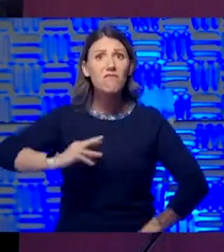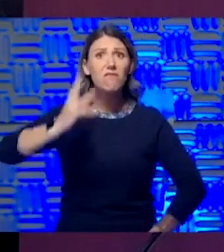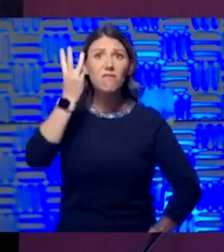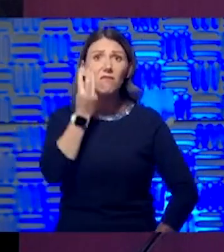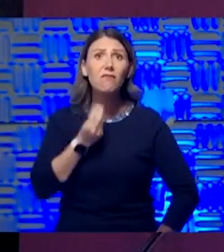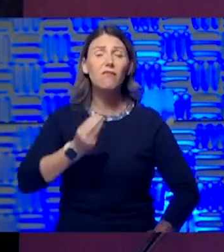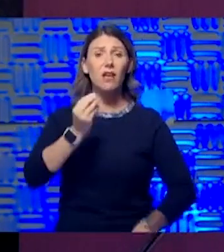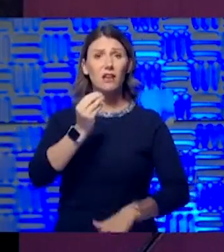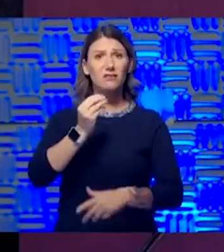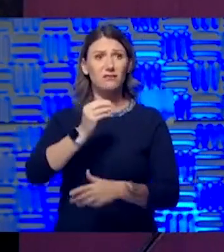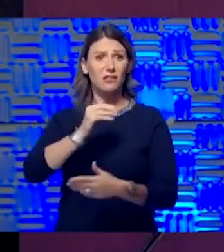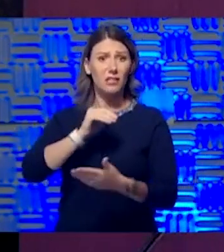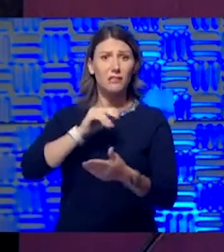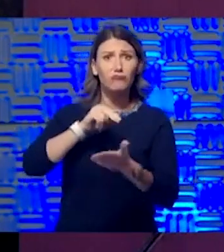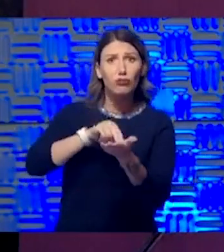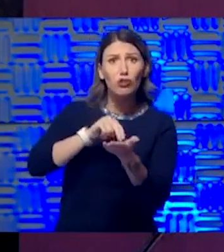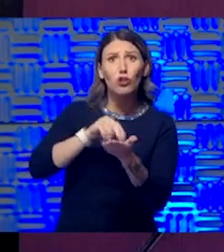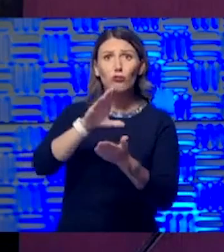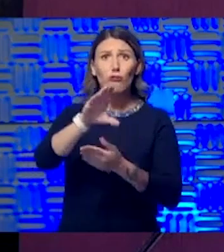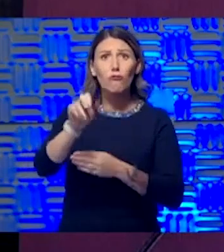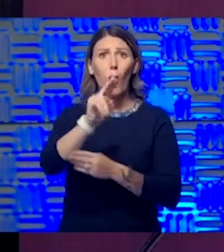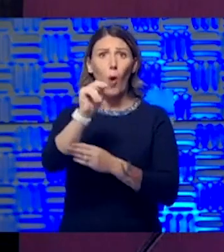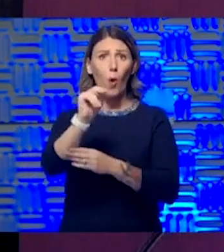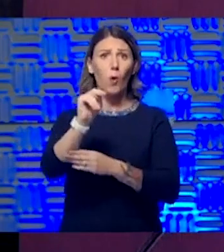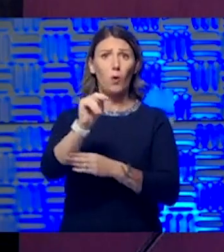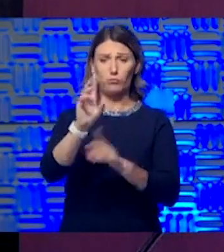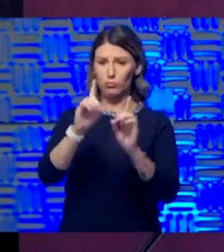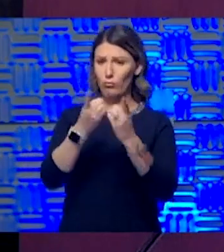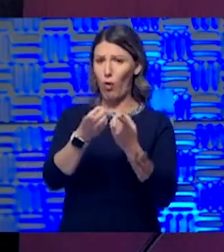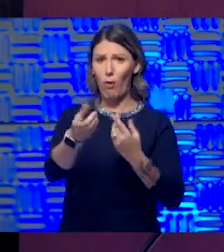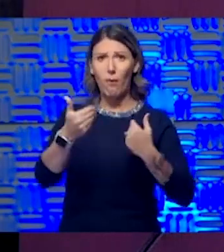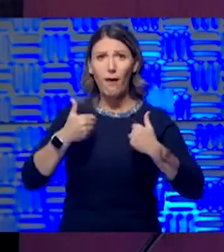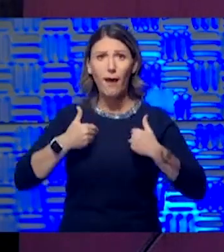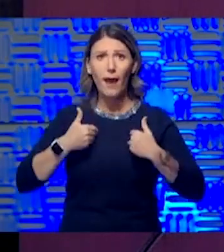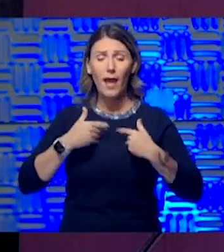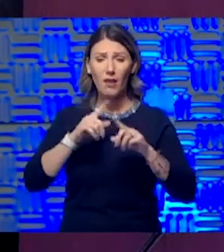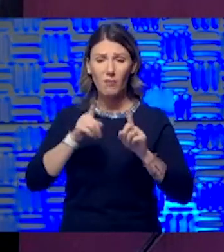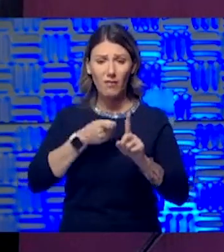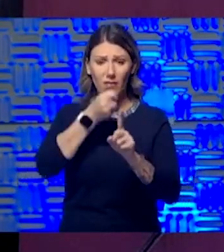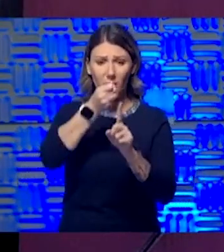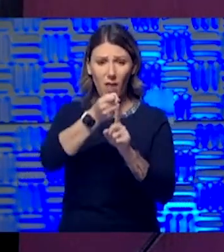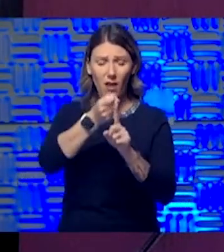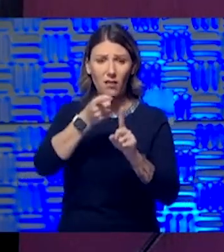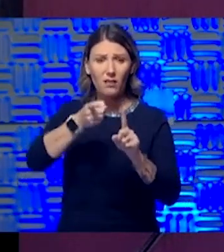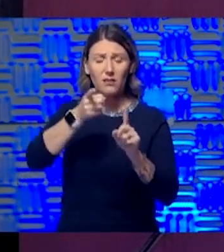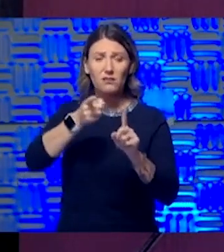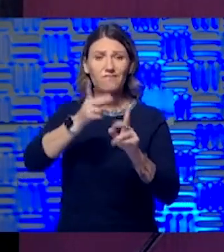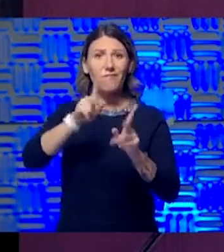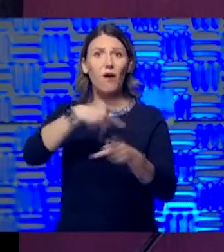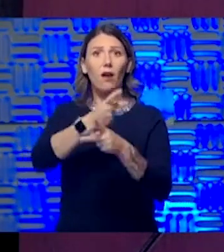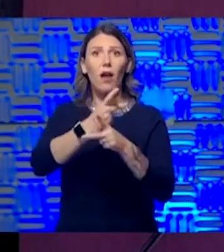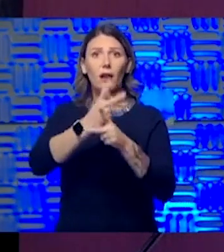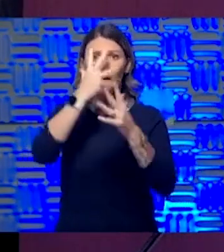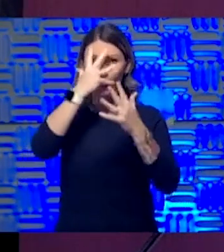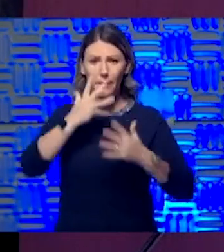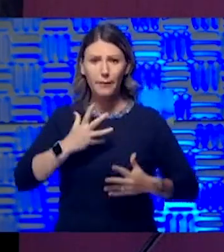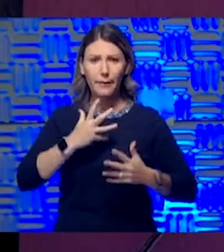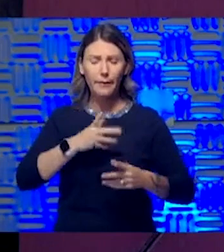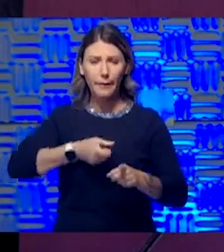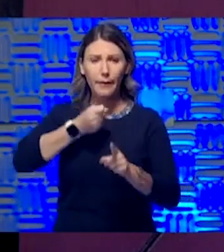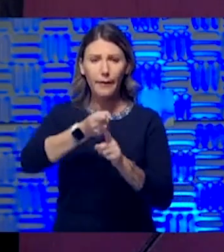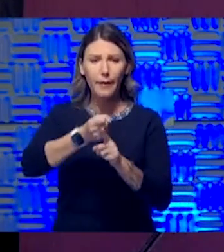chair of her department. So, you know, the impact of this kind of devastation and this kind of relative